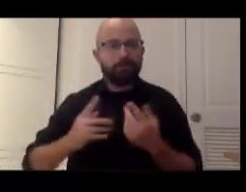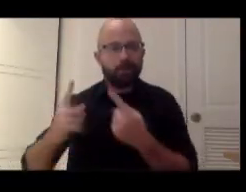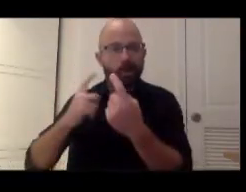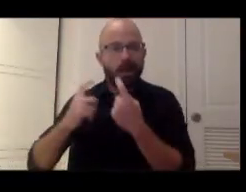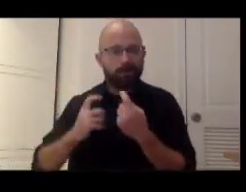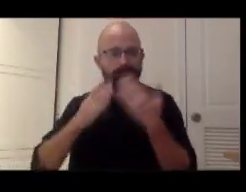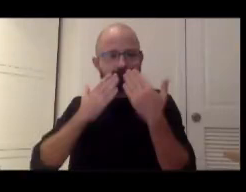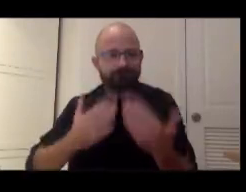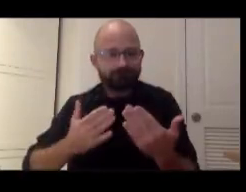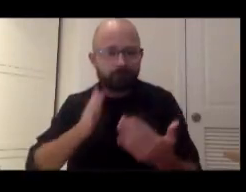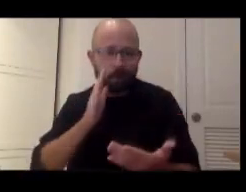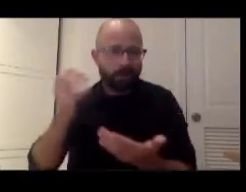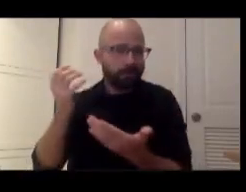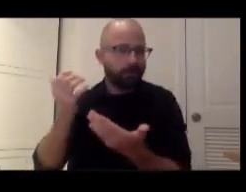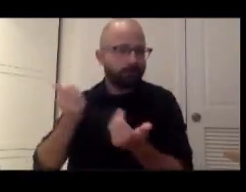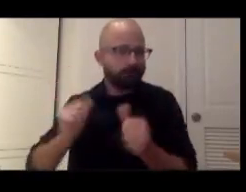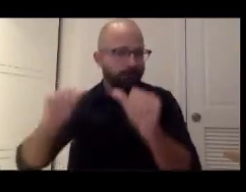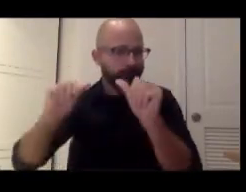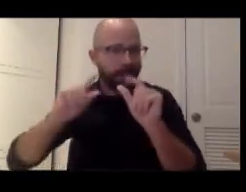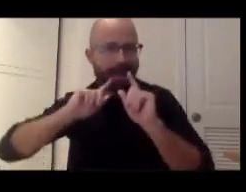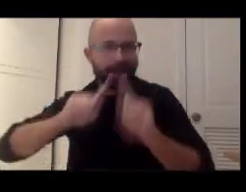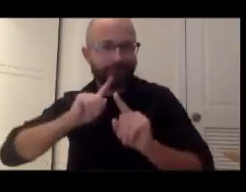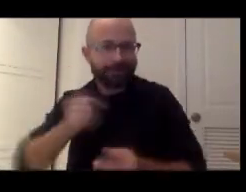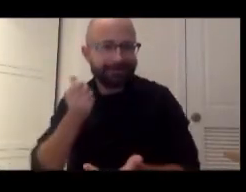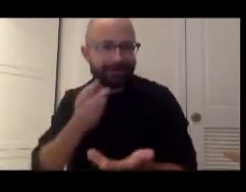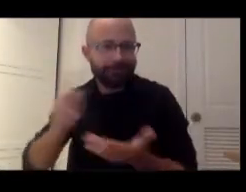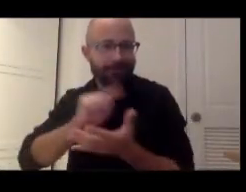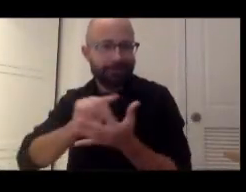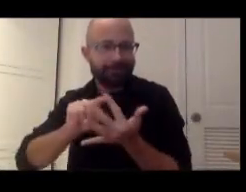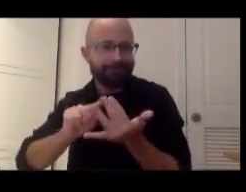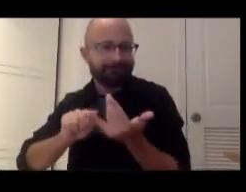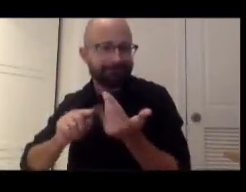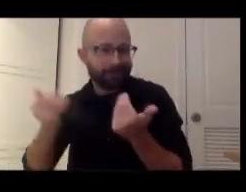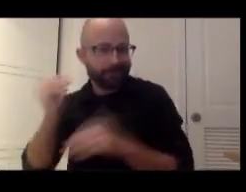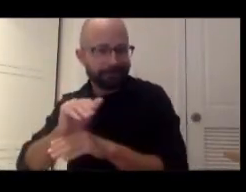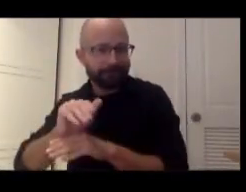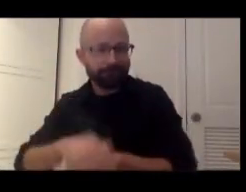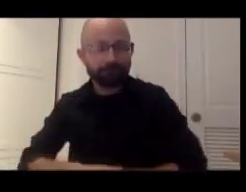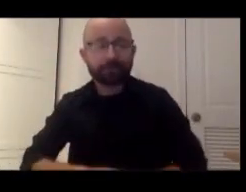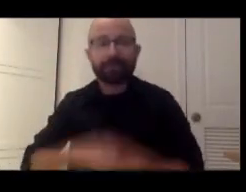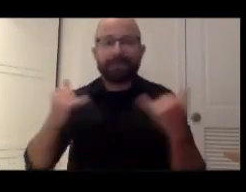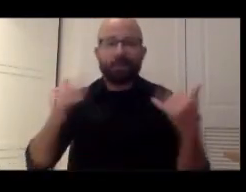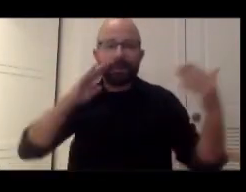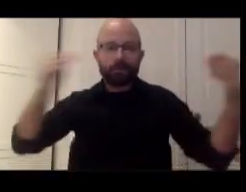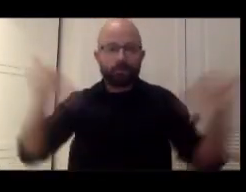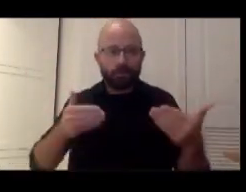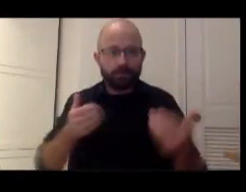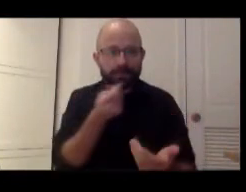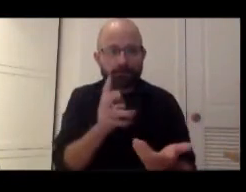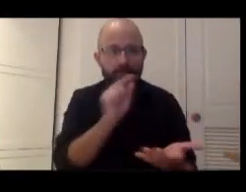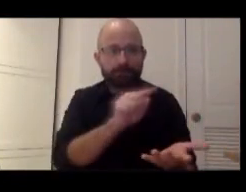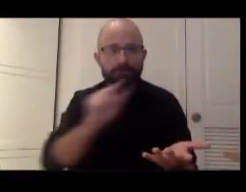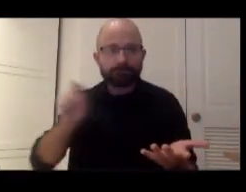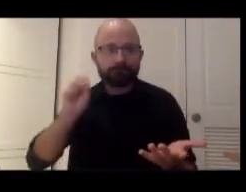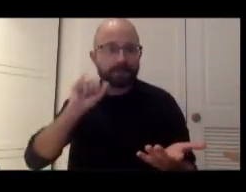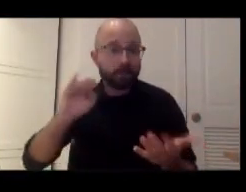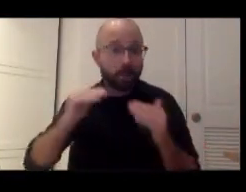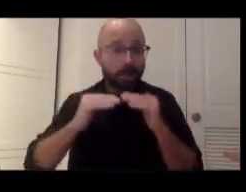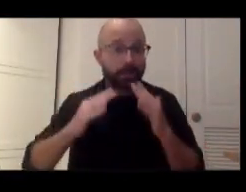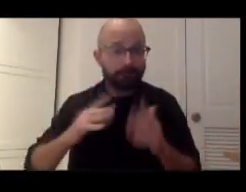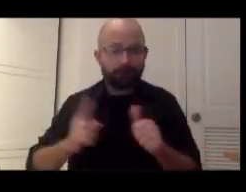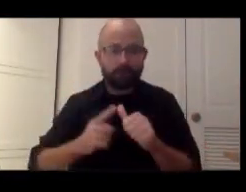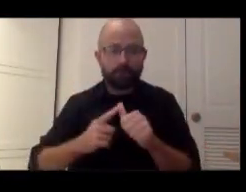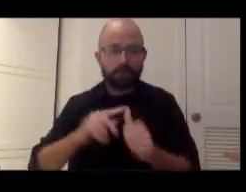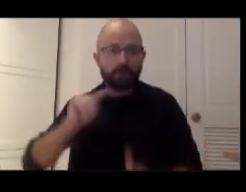few of them this evening. So with that, let me introduce some of my Smithsonian colleagues. First, Theo Gonsalves